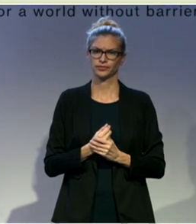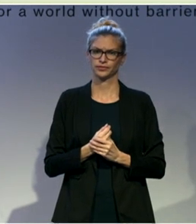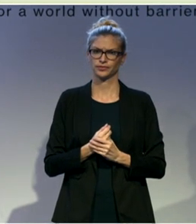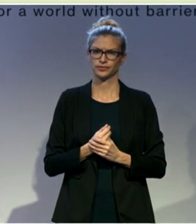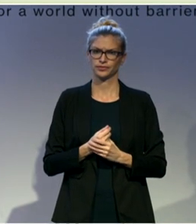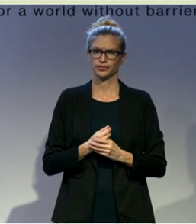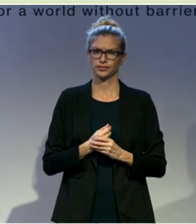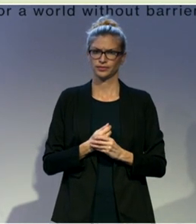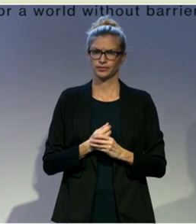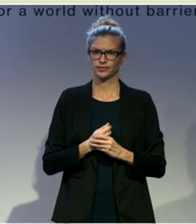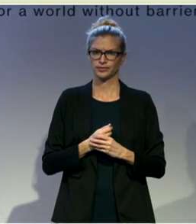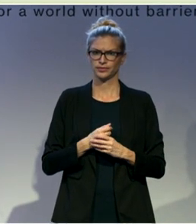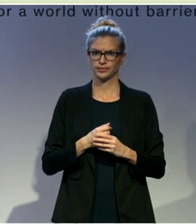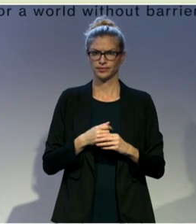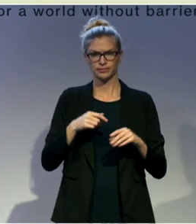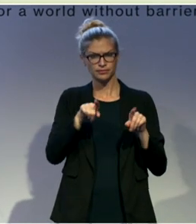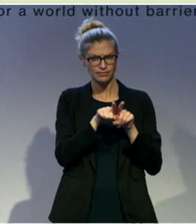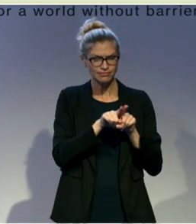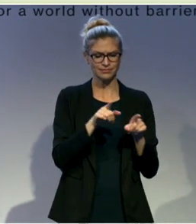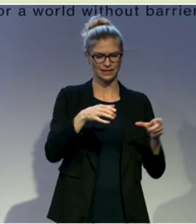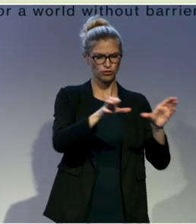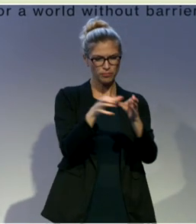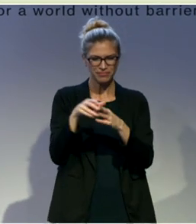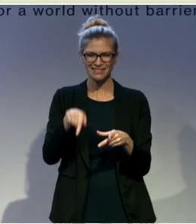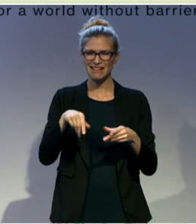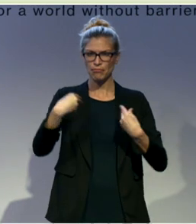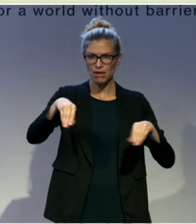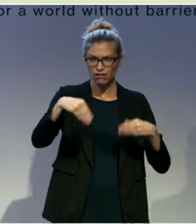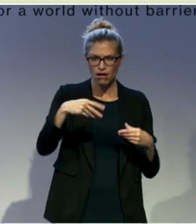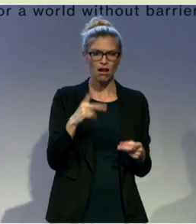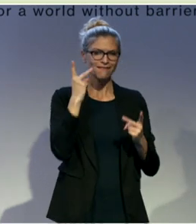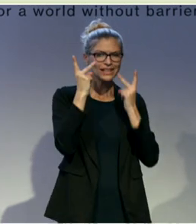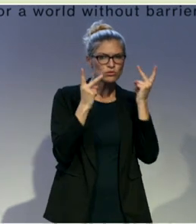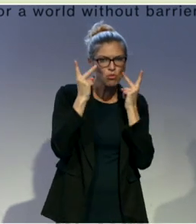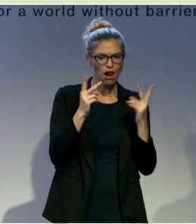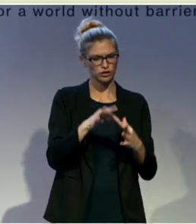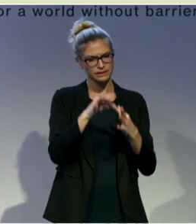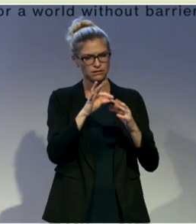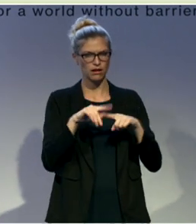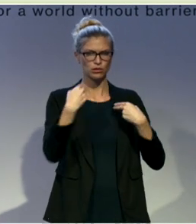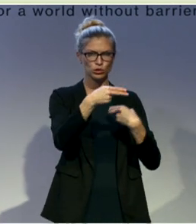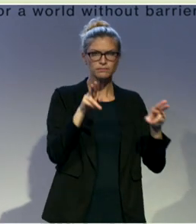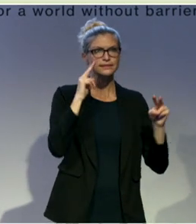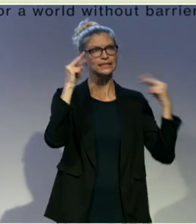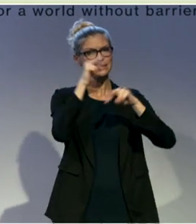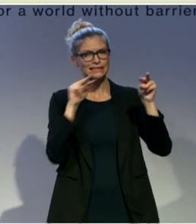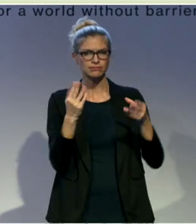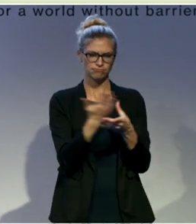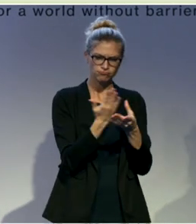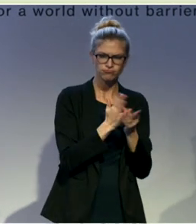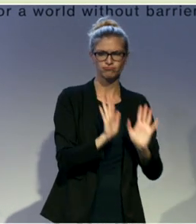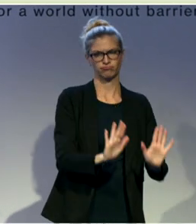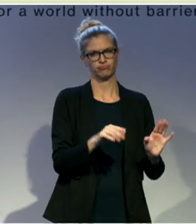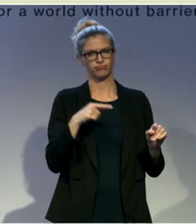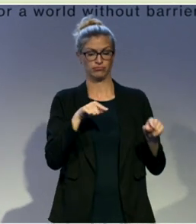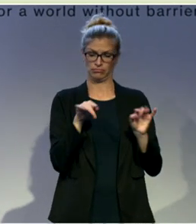classrooms. And we are also specialized in professional development for our organization. And